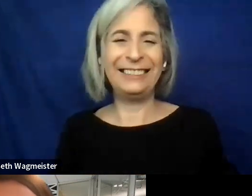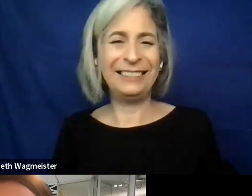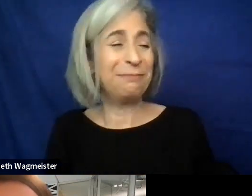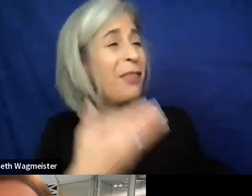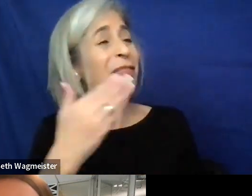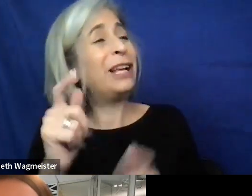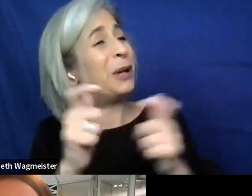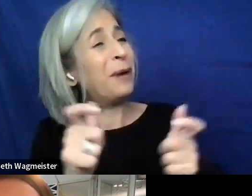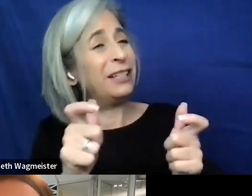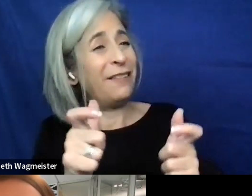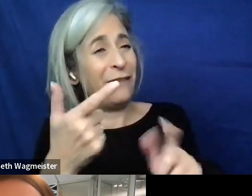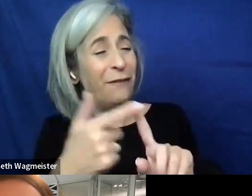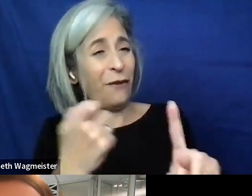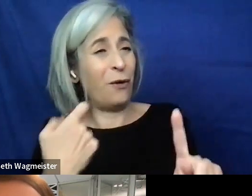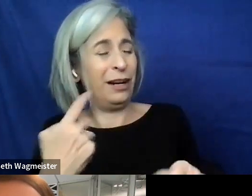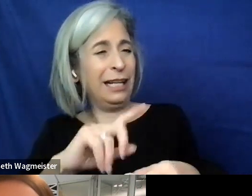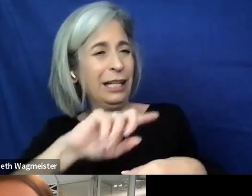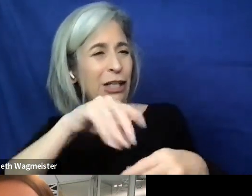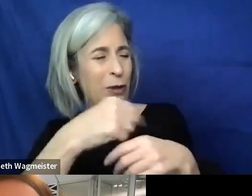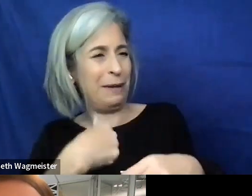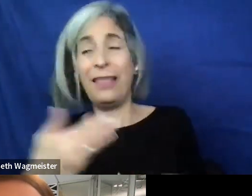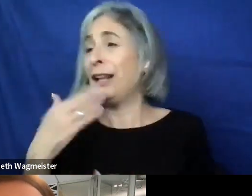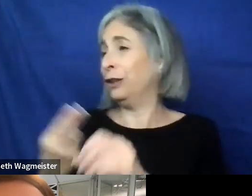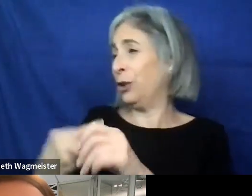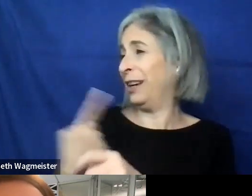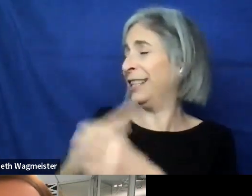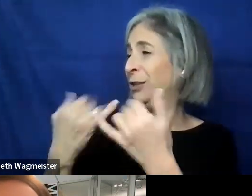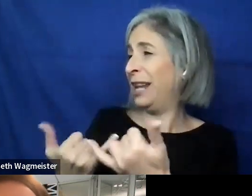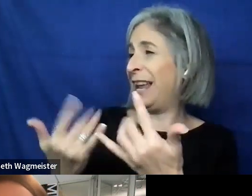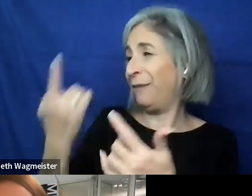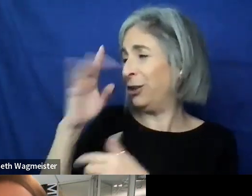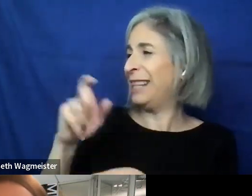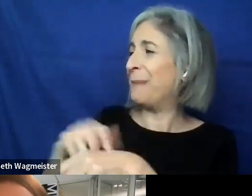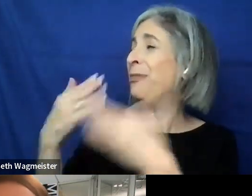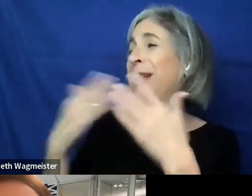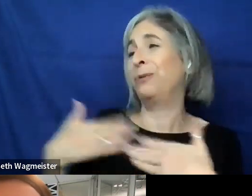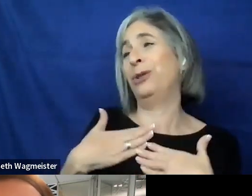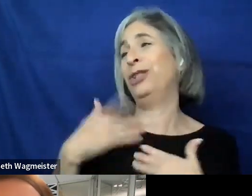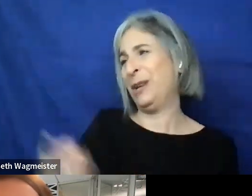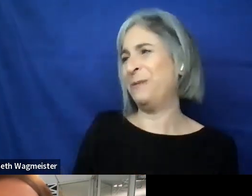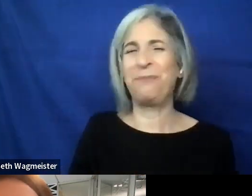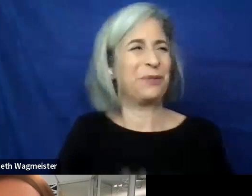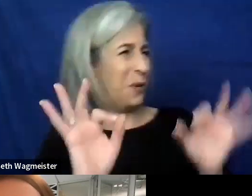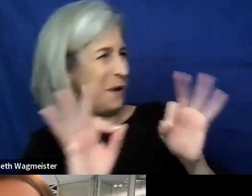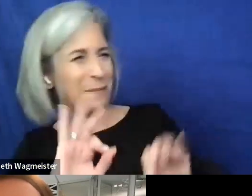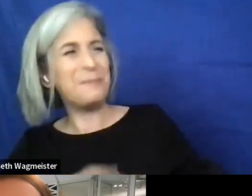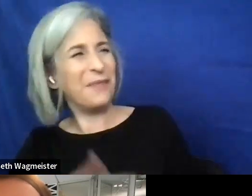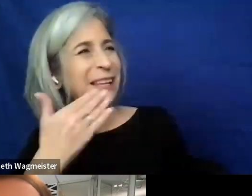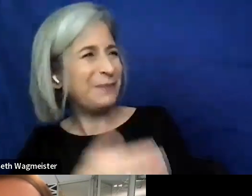Thanks very much for having me today, Sam. Thanks for making time to join us today, Annemarie. We appreciate it so much. No problem at all.